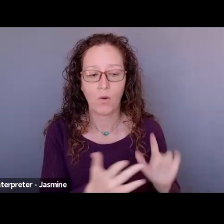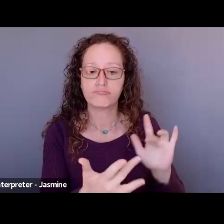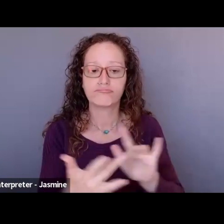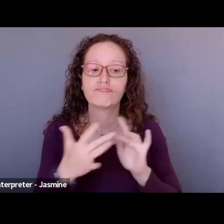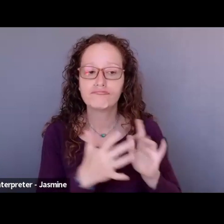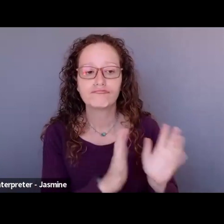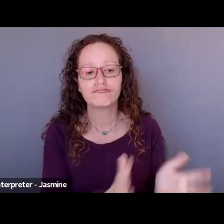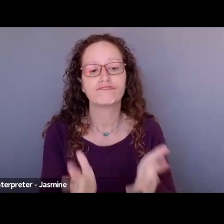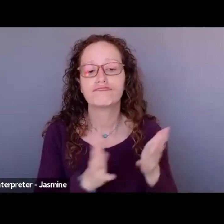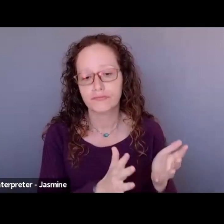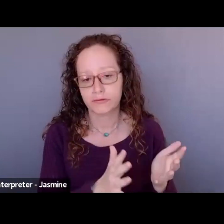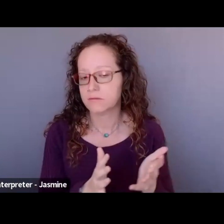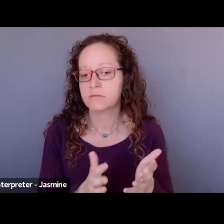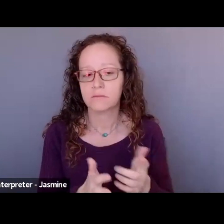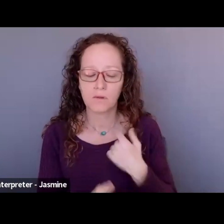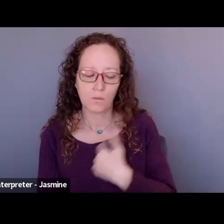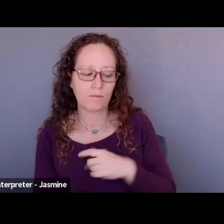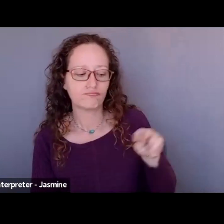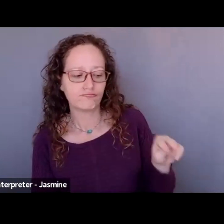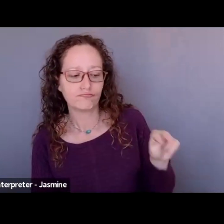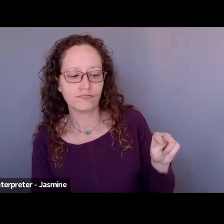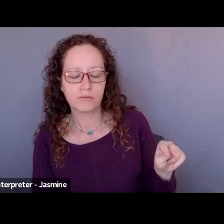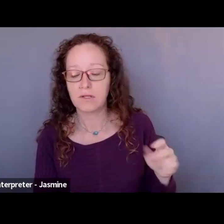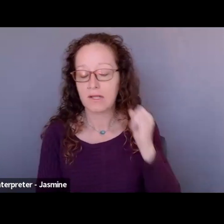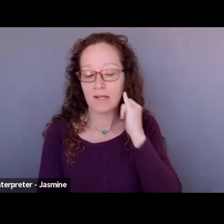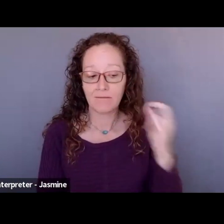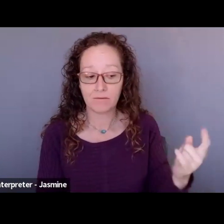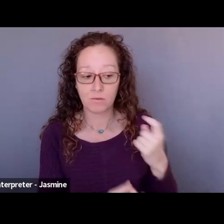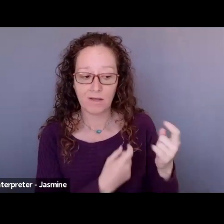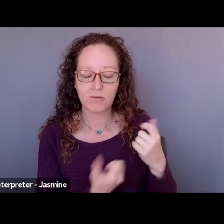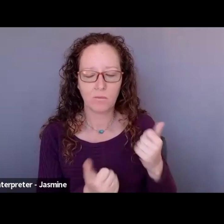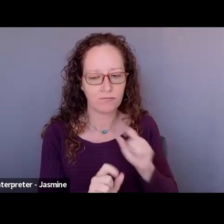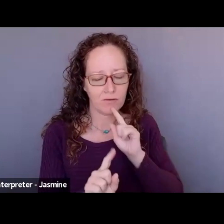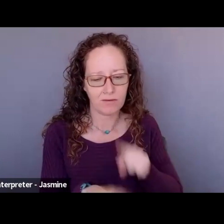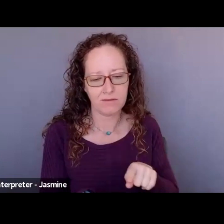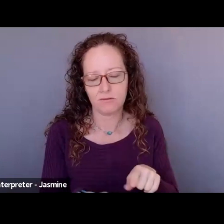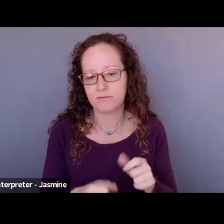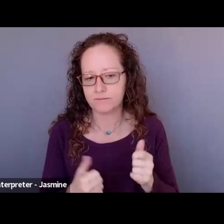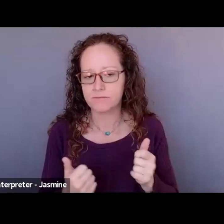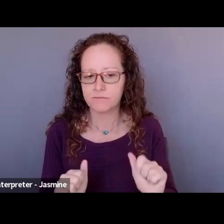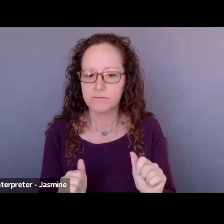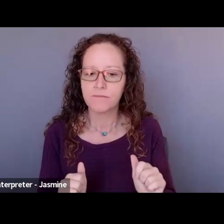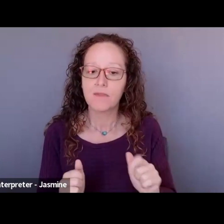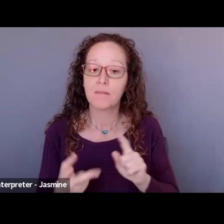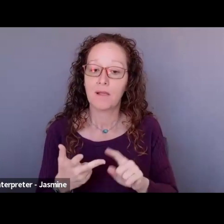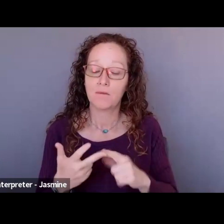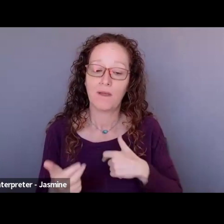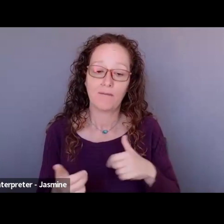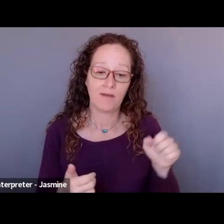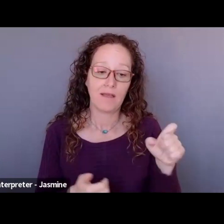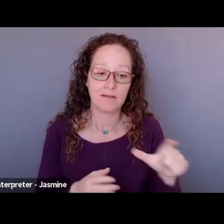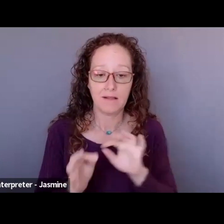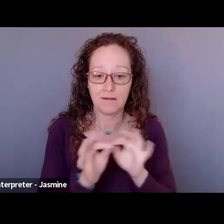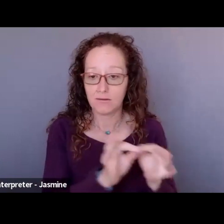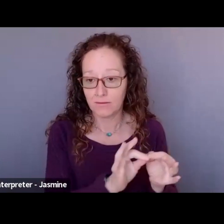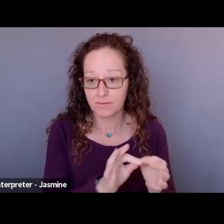try to address as many questions as come through today. I also want to acknowledge that this meeting does include live ASL interpretation as